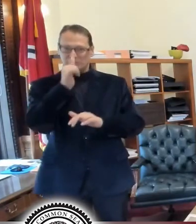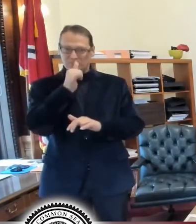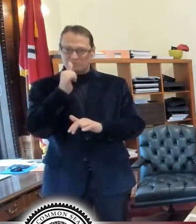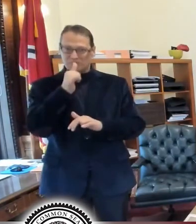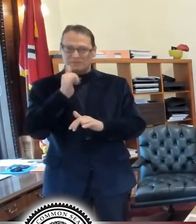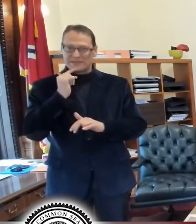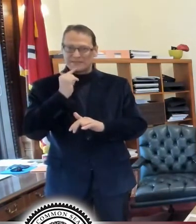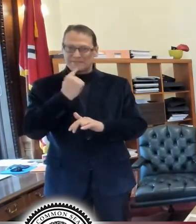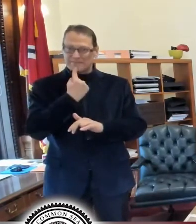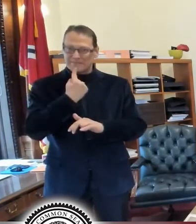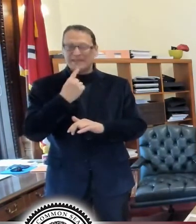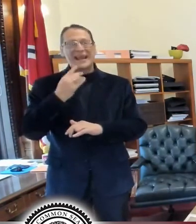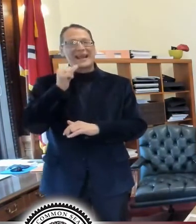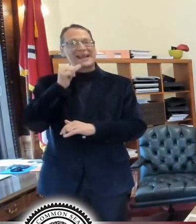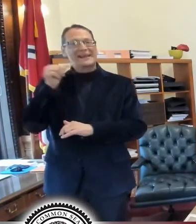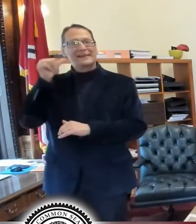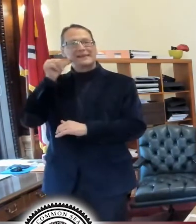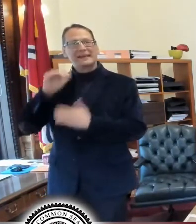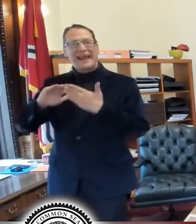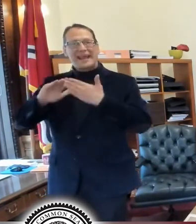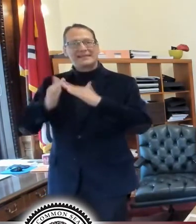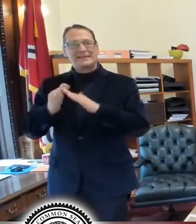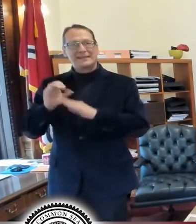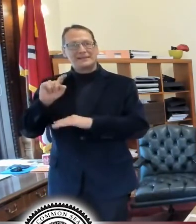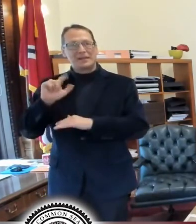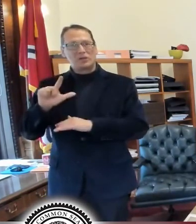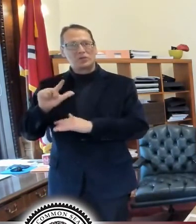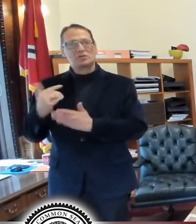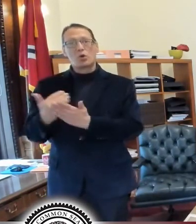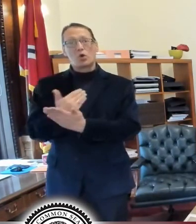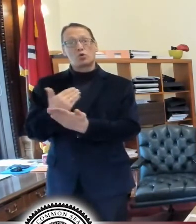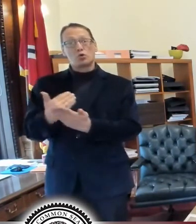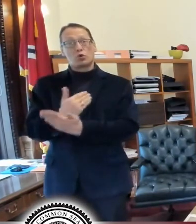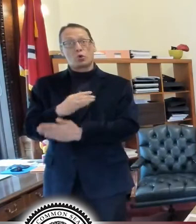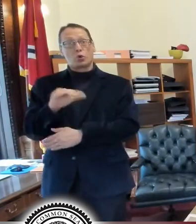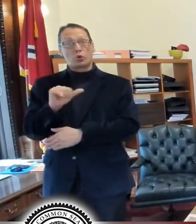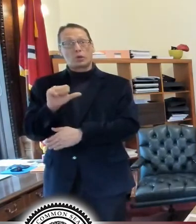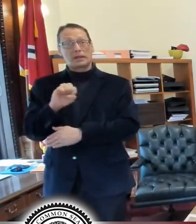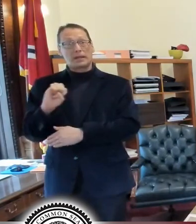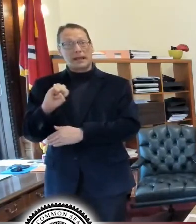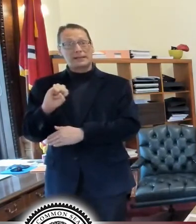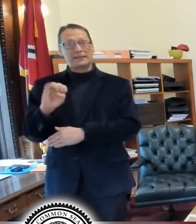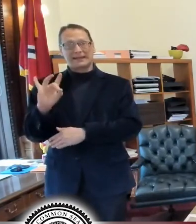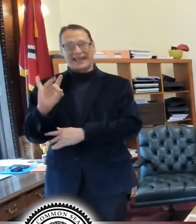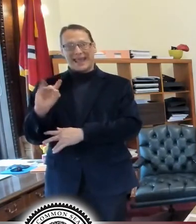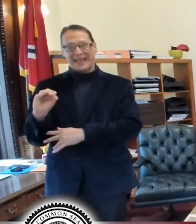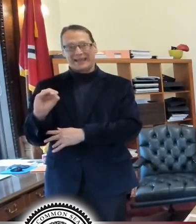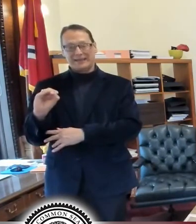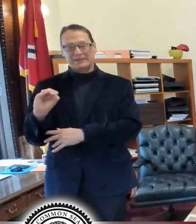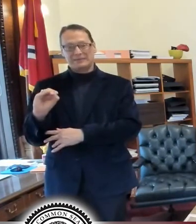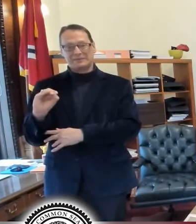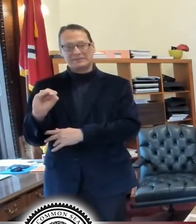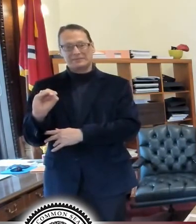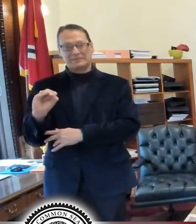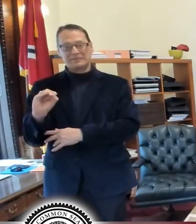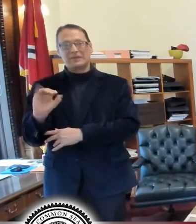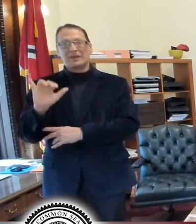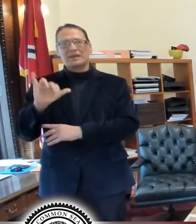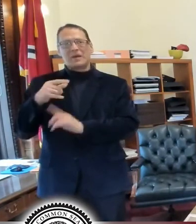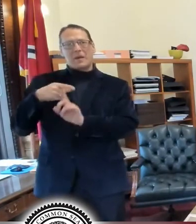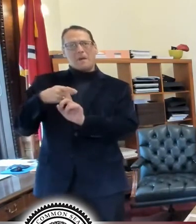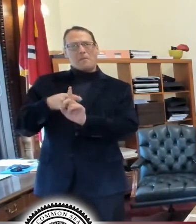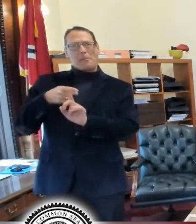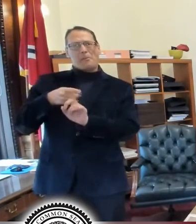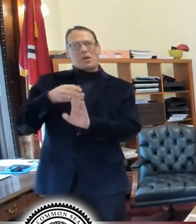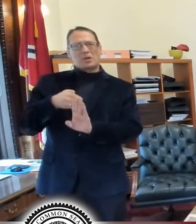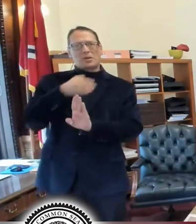Yesterday, the city of St. Louis reported 80 new cases. This is a month ago